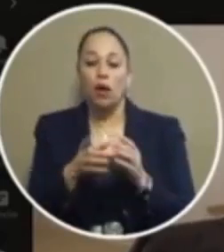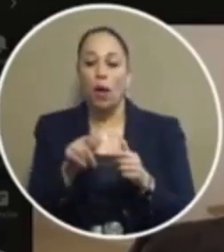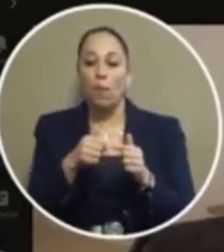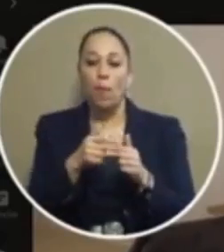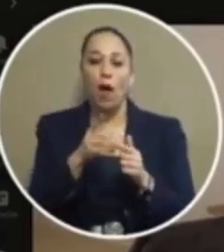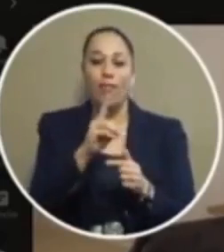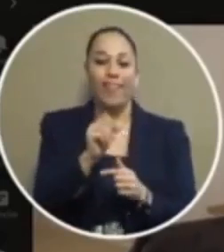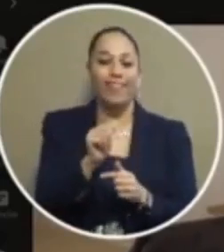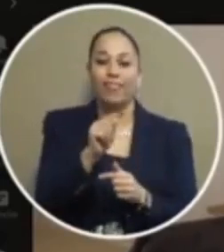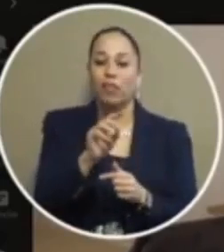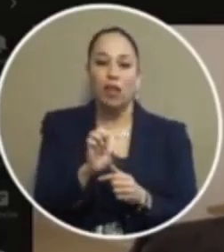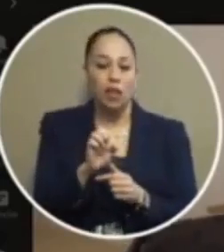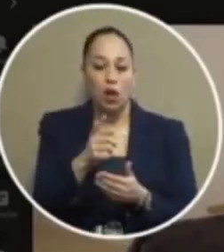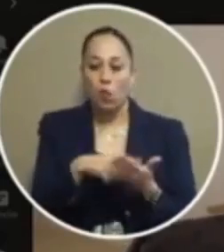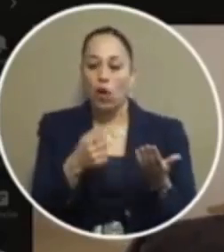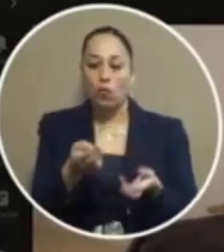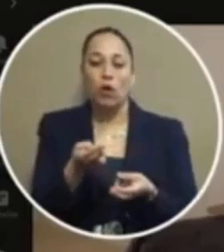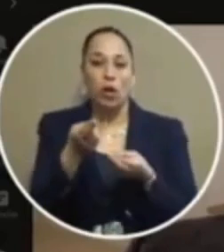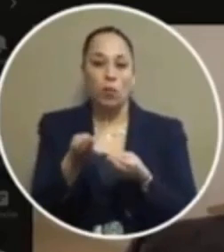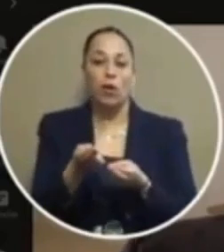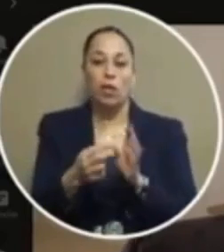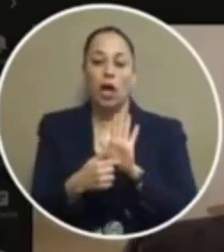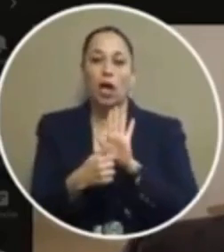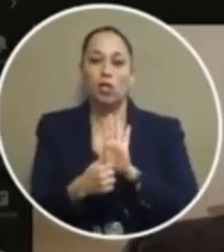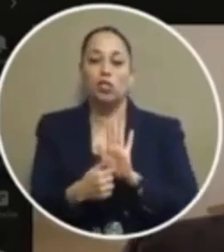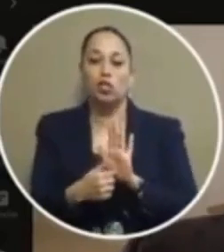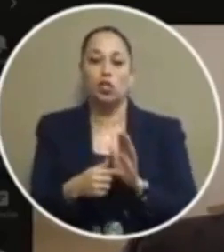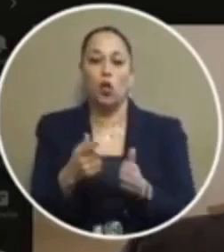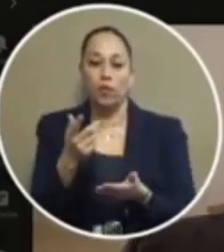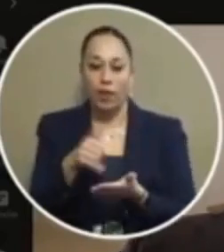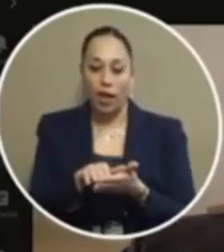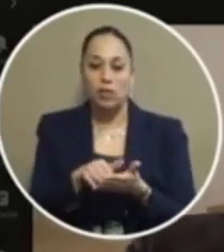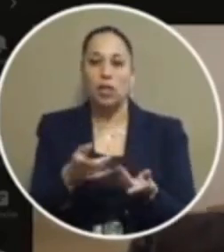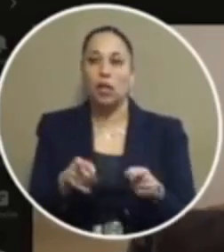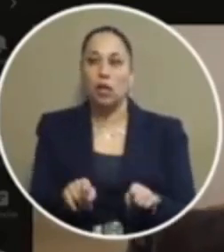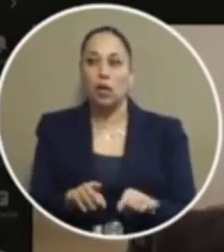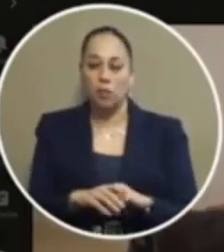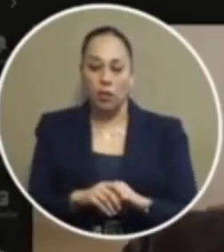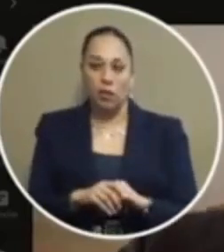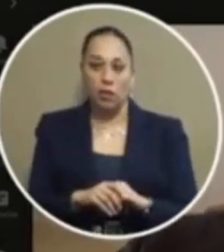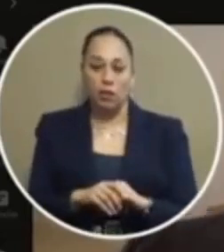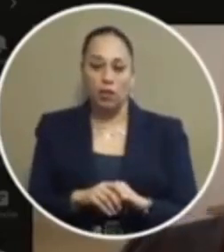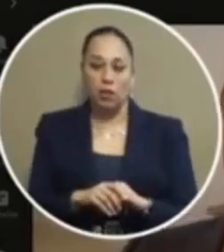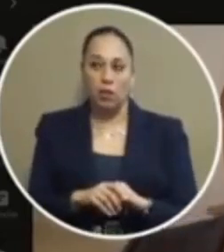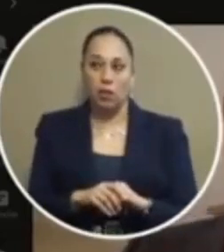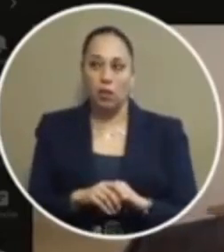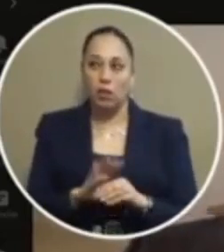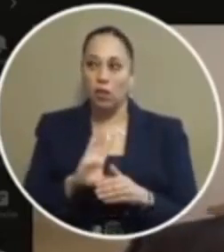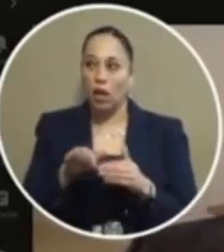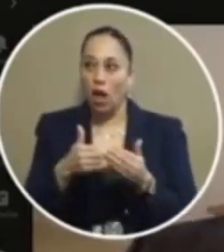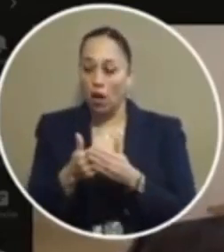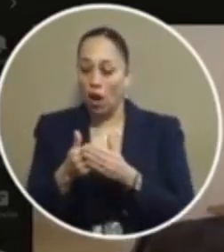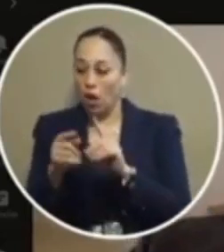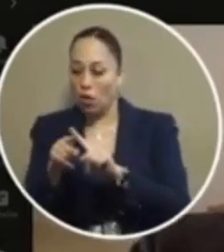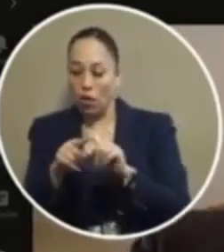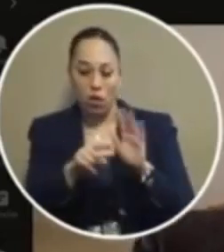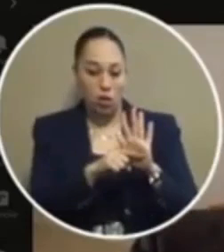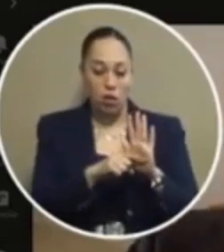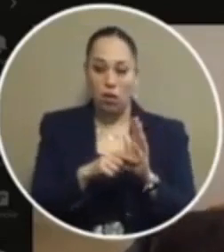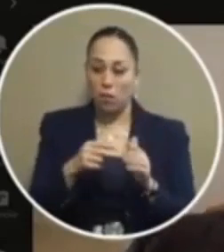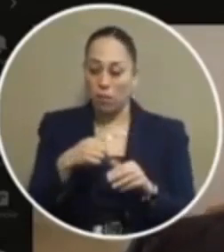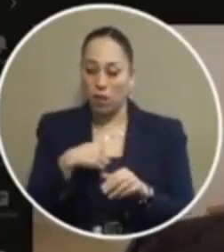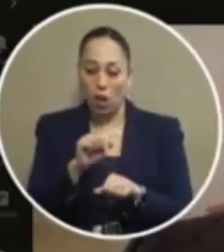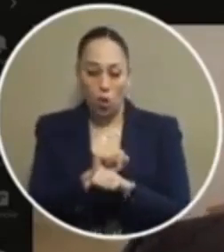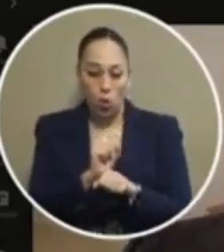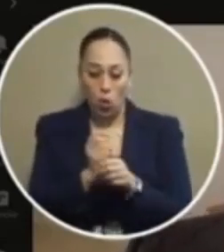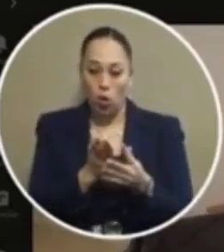come back and recommend this and show how it's going to be executed if there are ebbs and flows in the issue we need to work